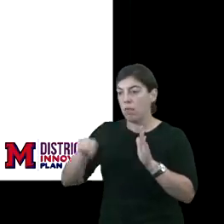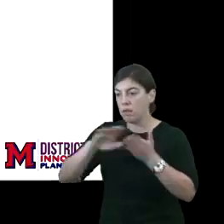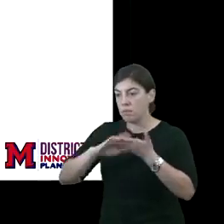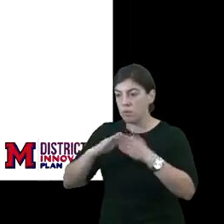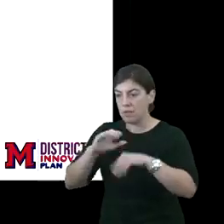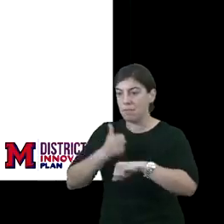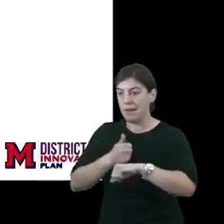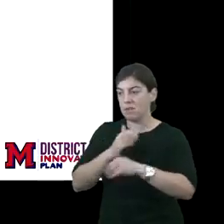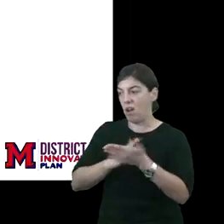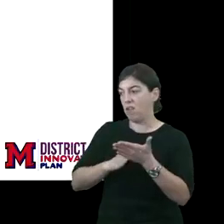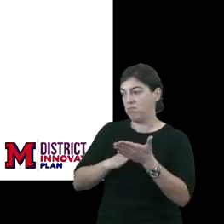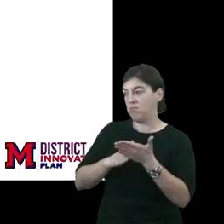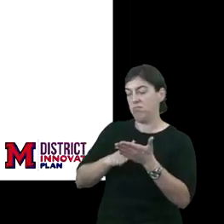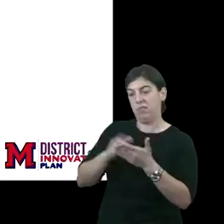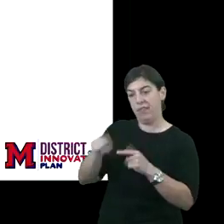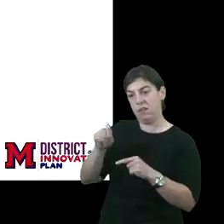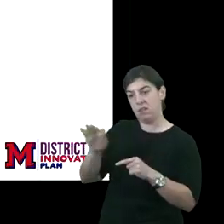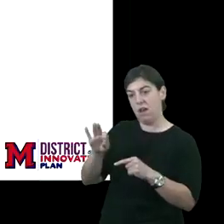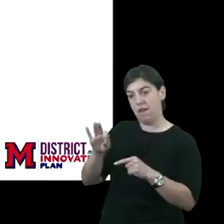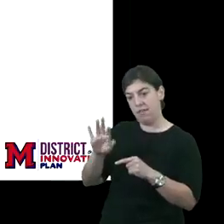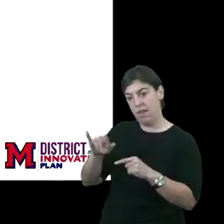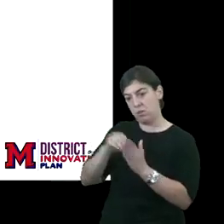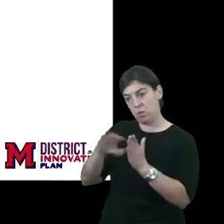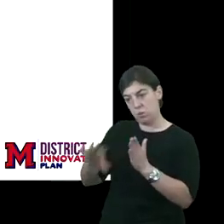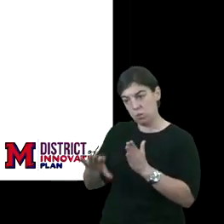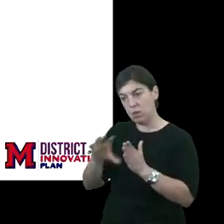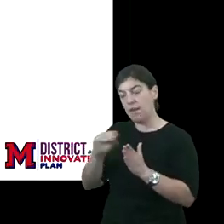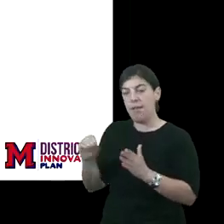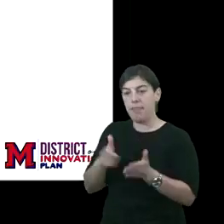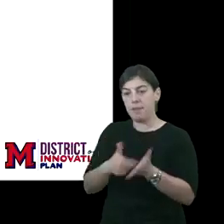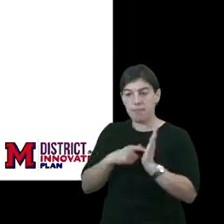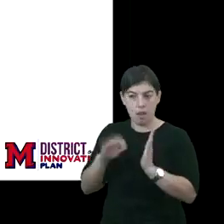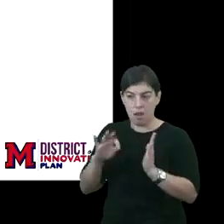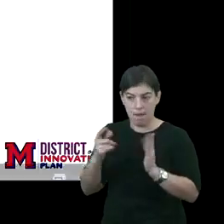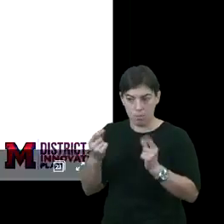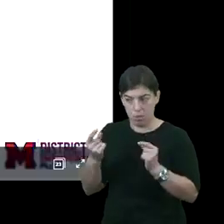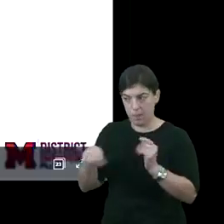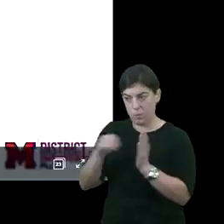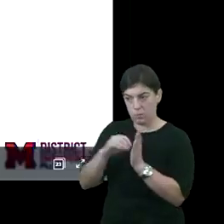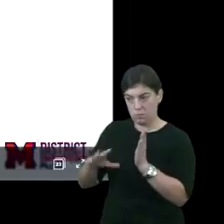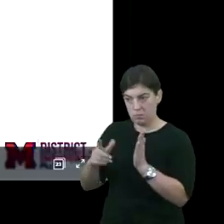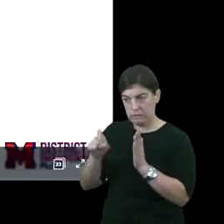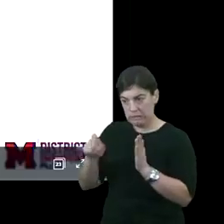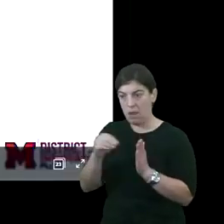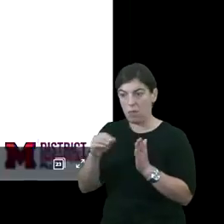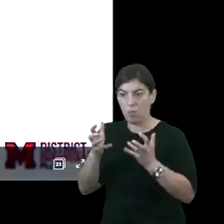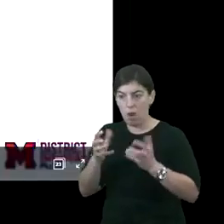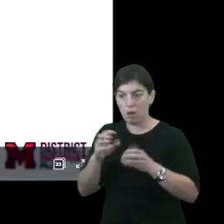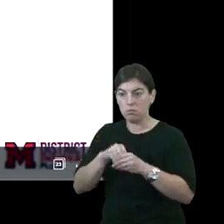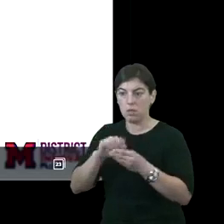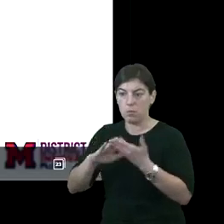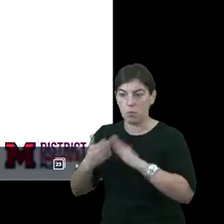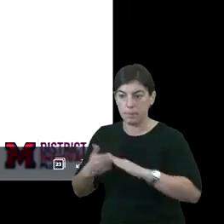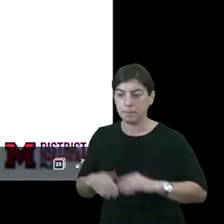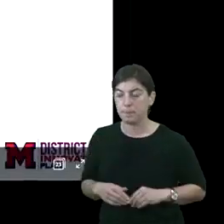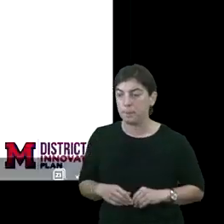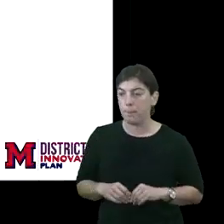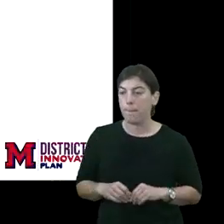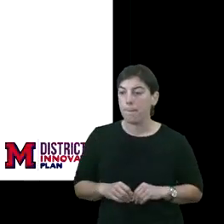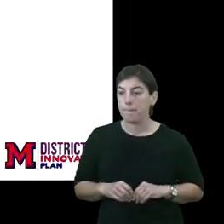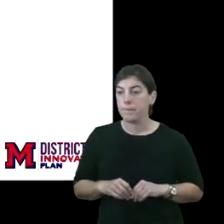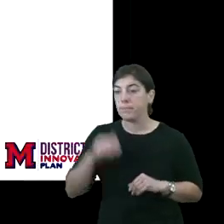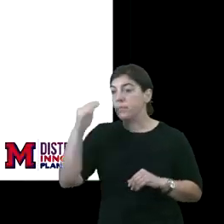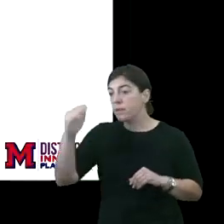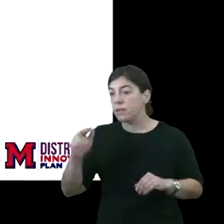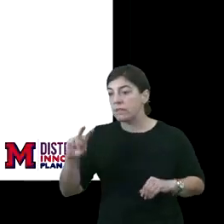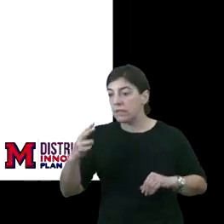based upon the needs of the scholars and the demand of what scholars need and want in the community. The